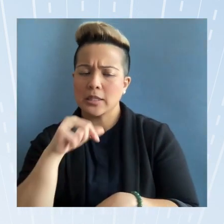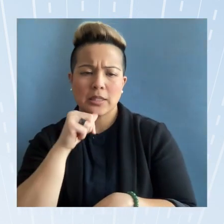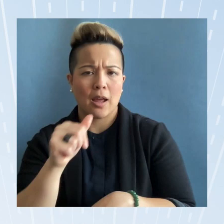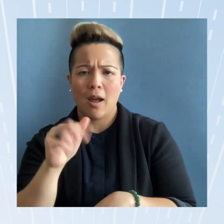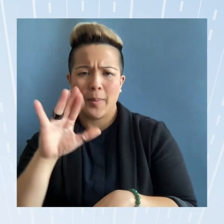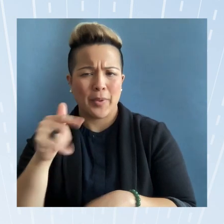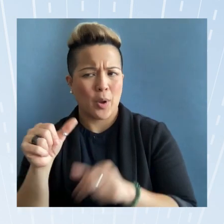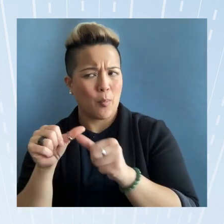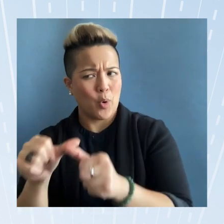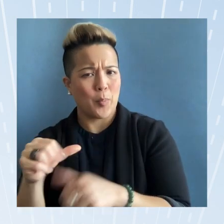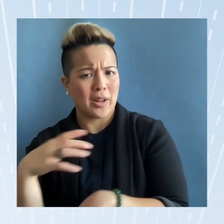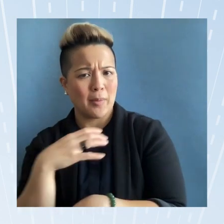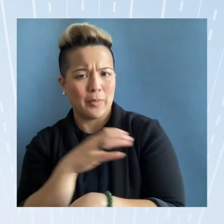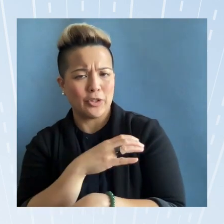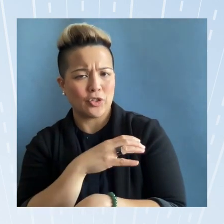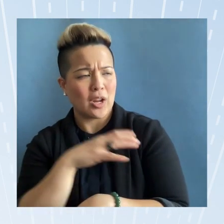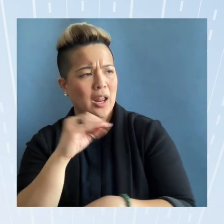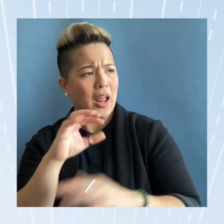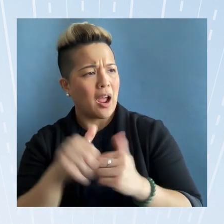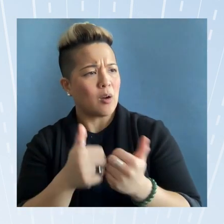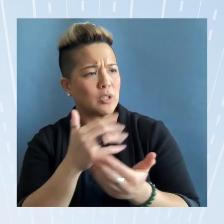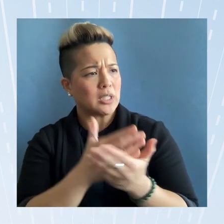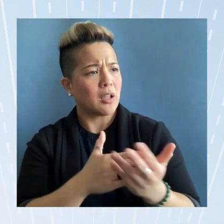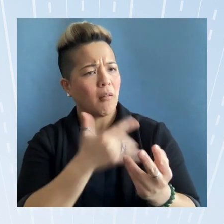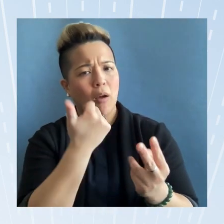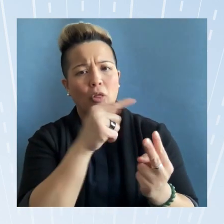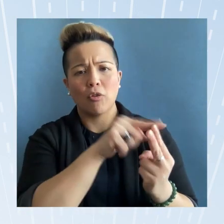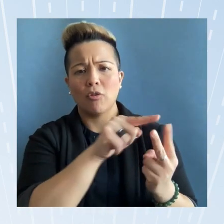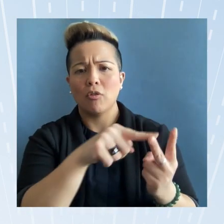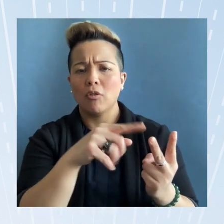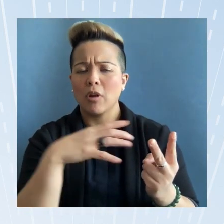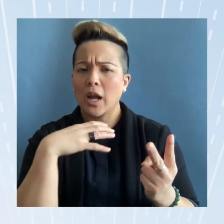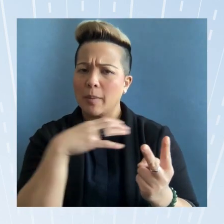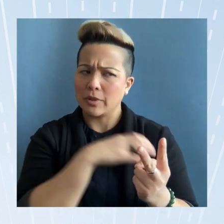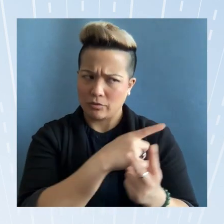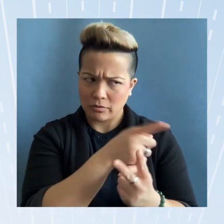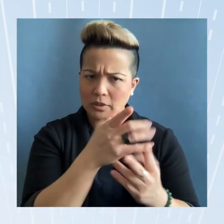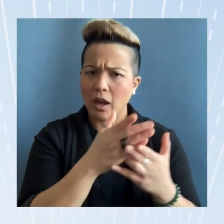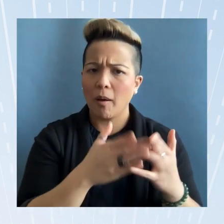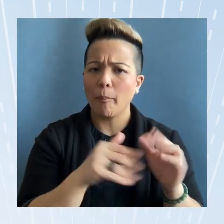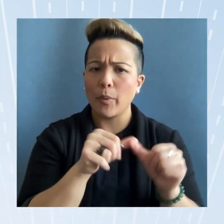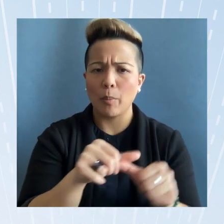commission and how some commissions are permanent